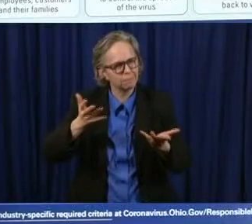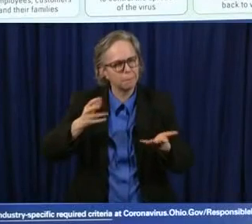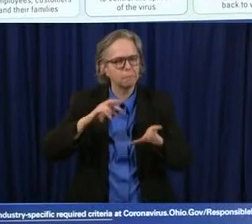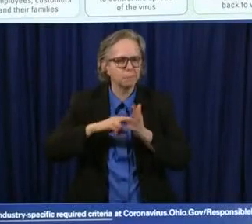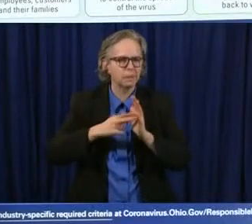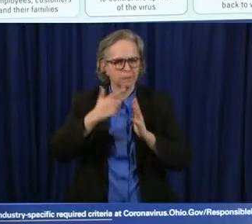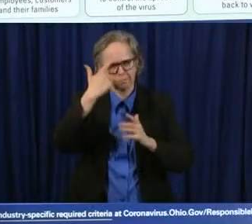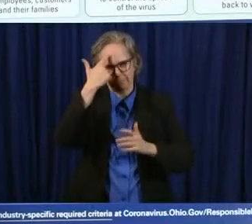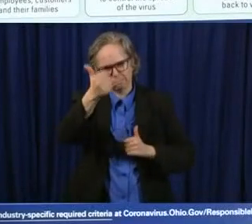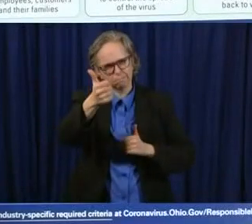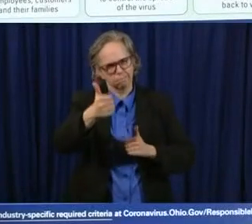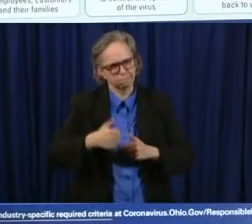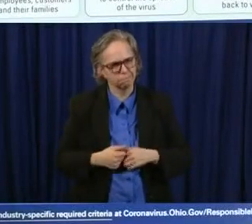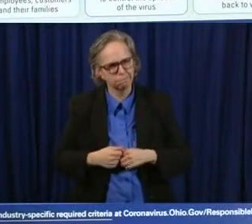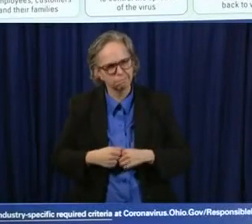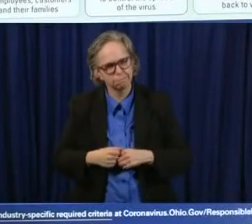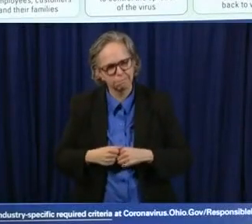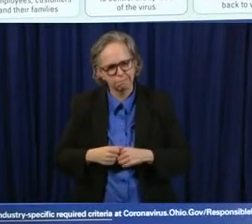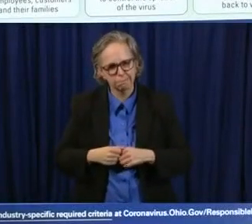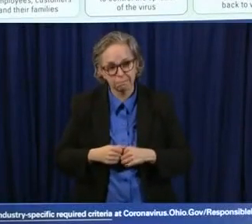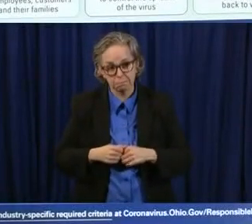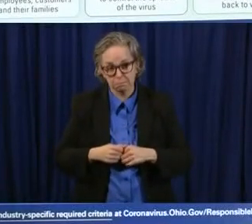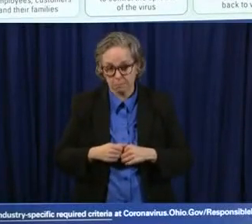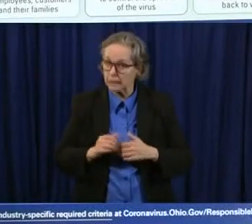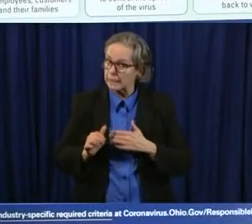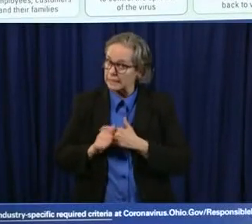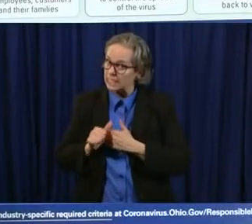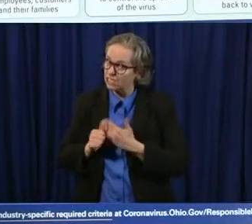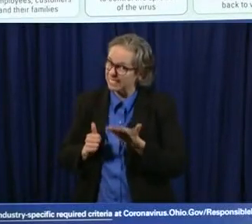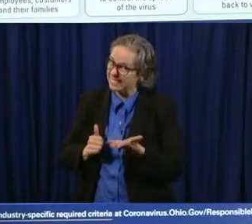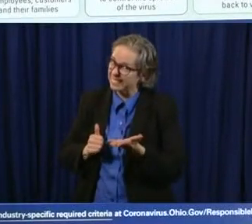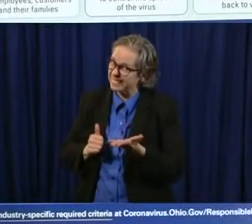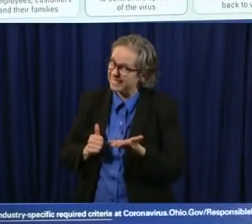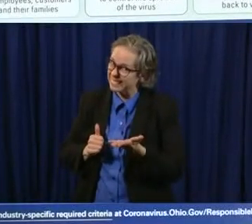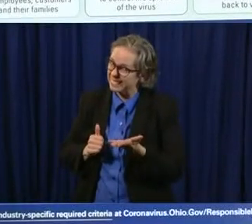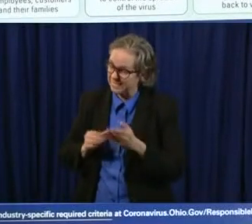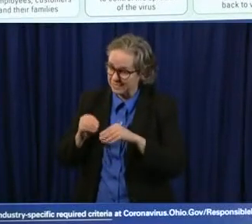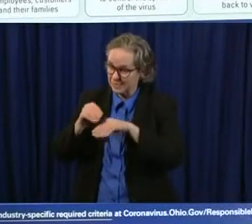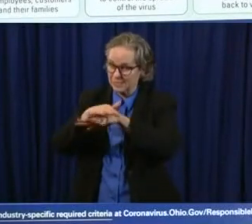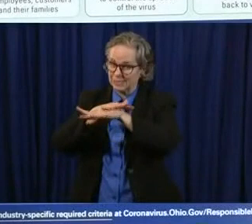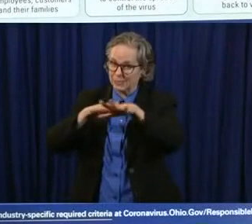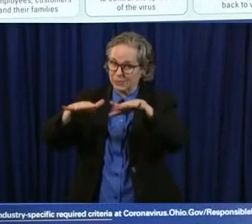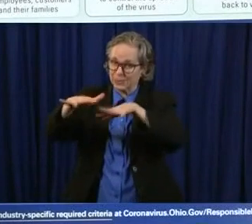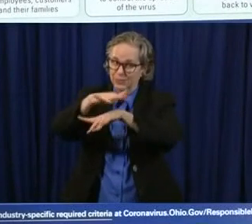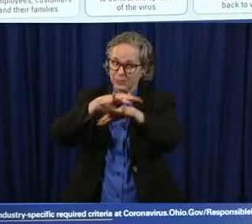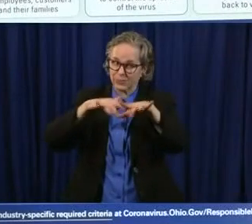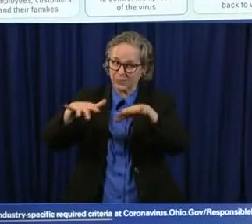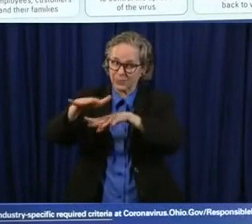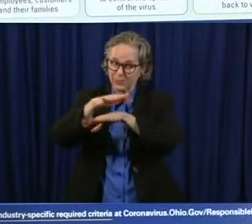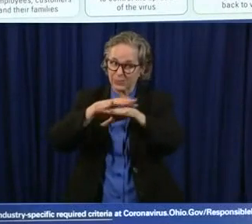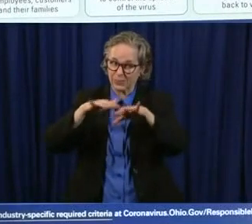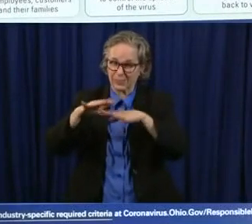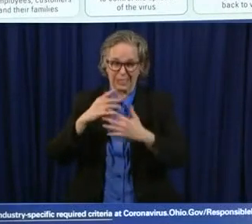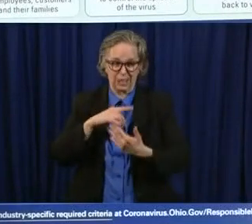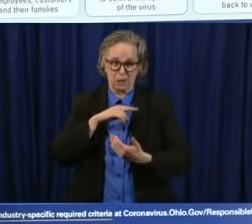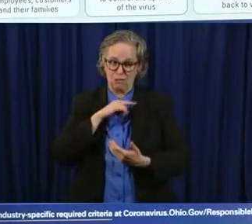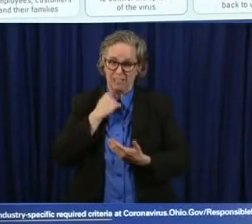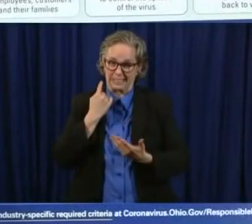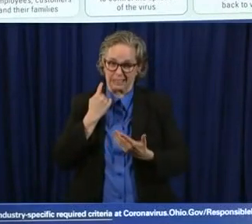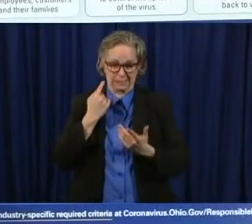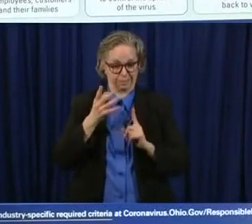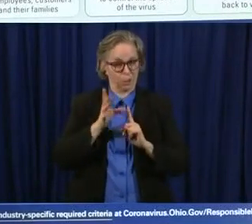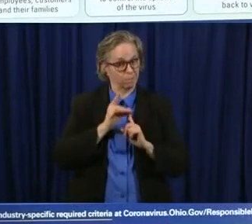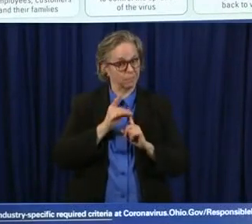that is still a dangerous situation you know everyone is still just as susceptible to coming down with